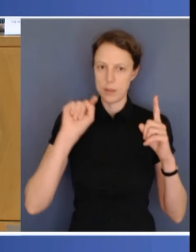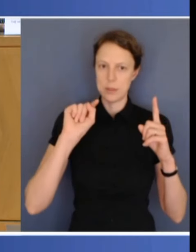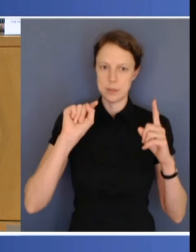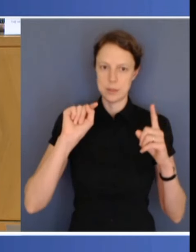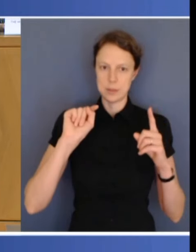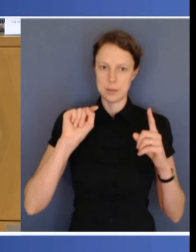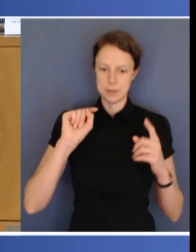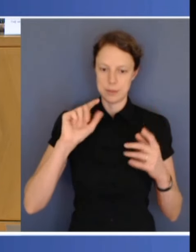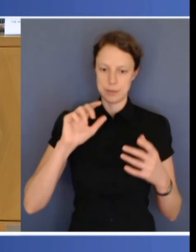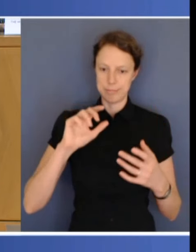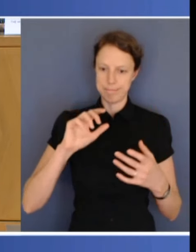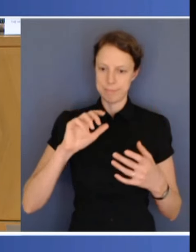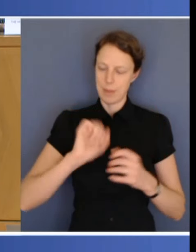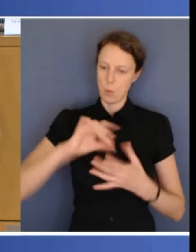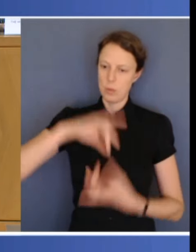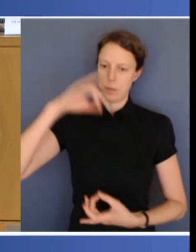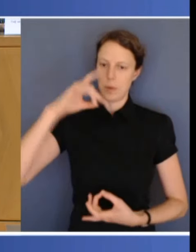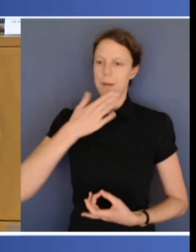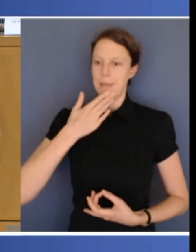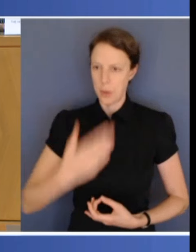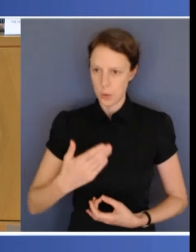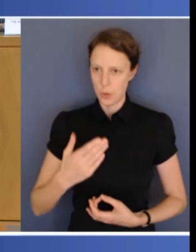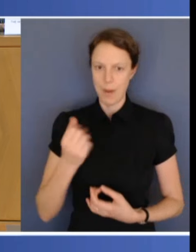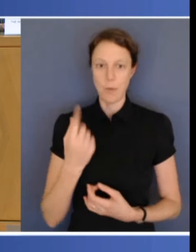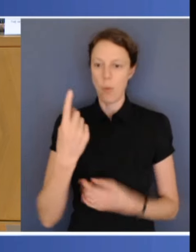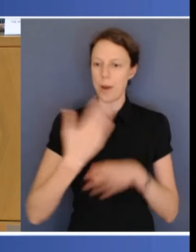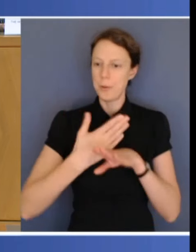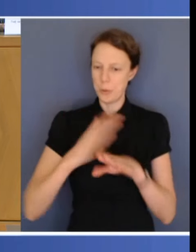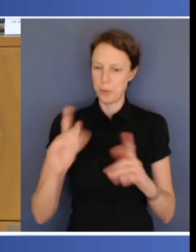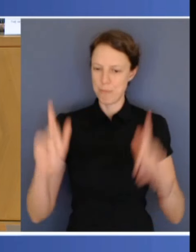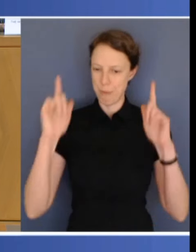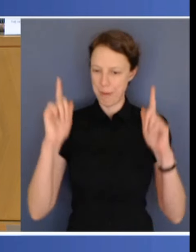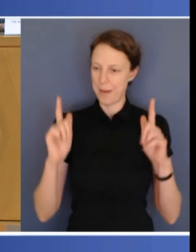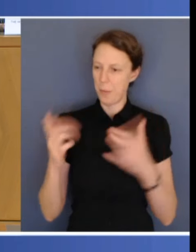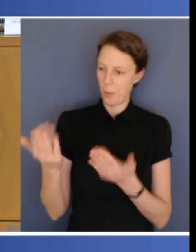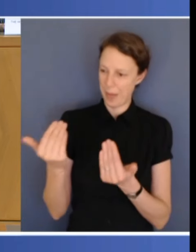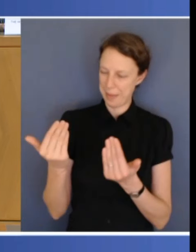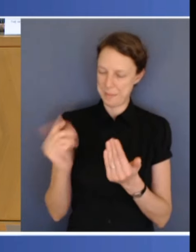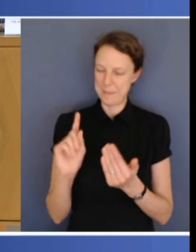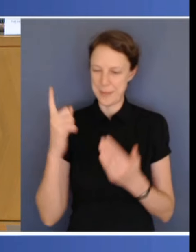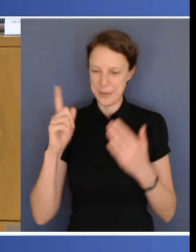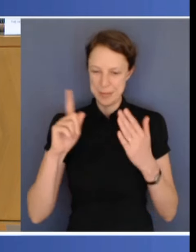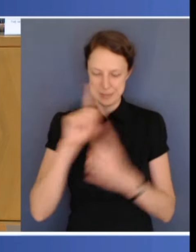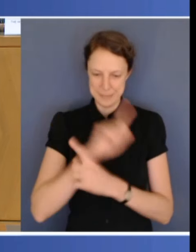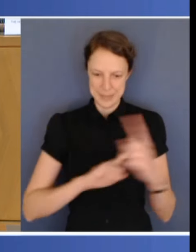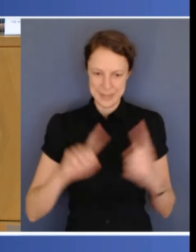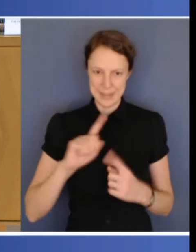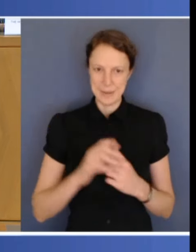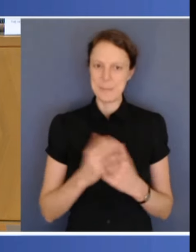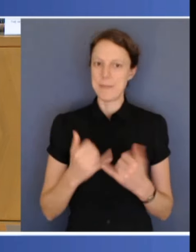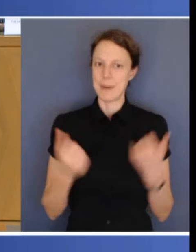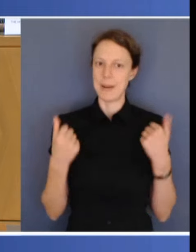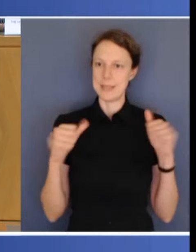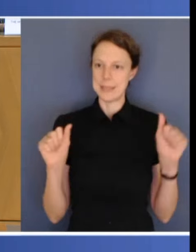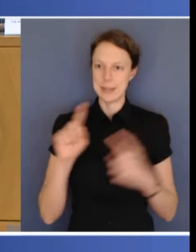Premier. I think this is your first meeting here, and it has been a very successful one. Phil